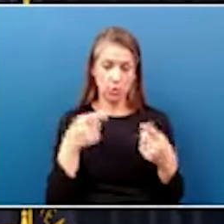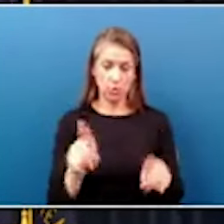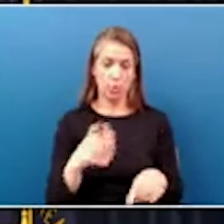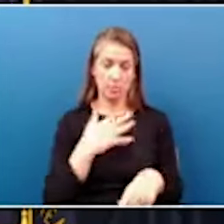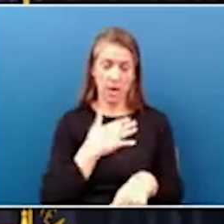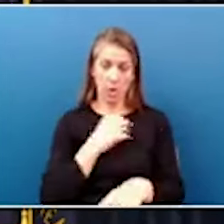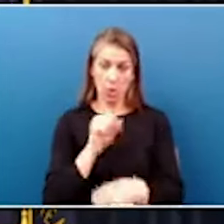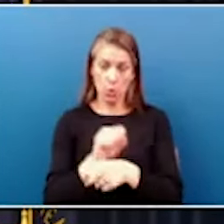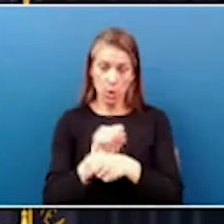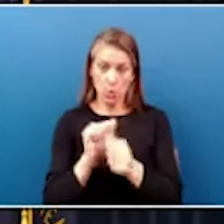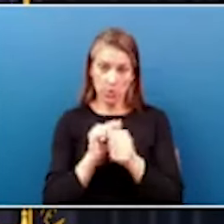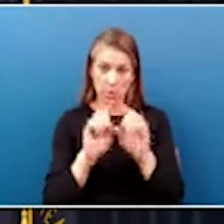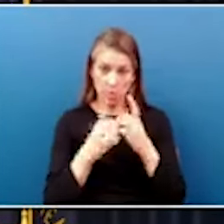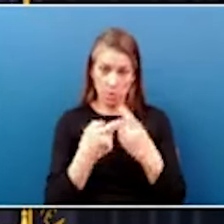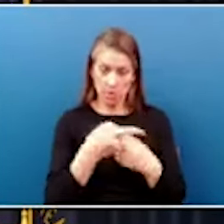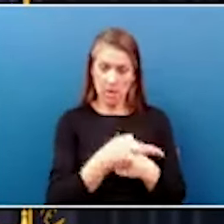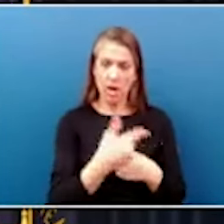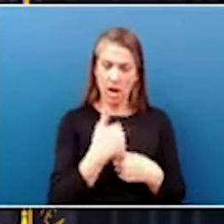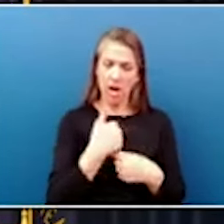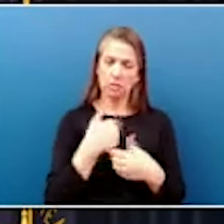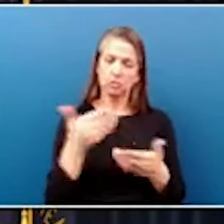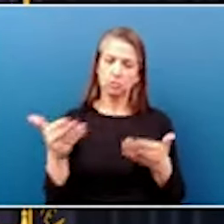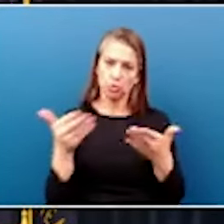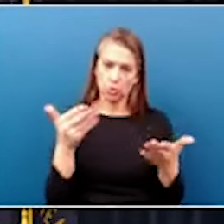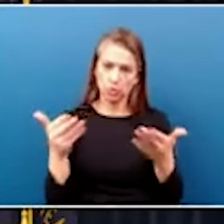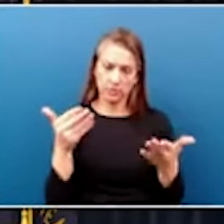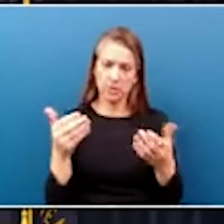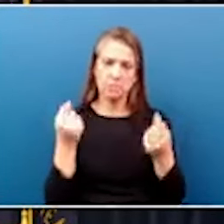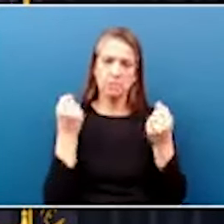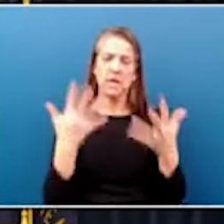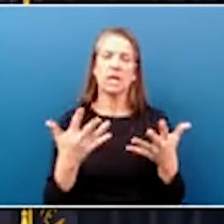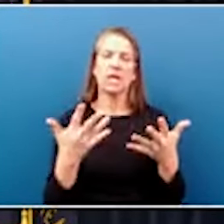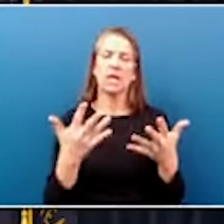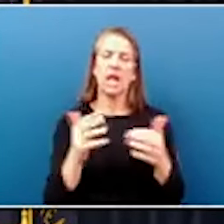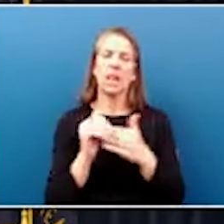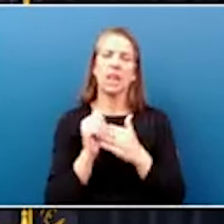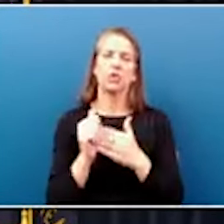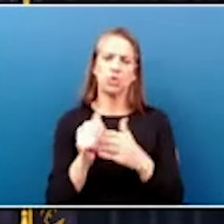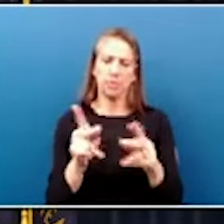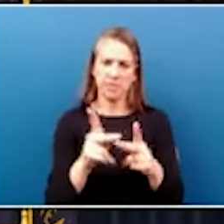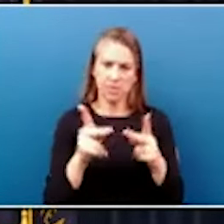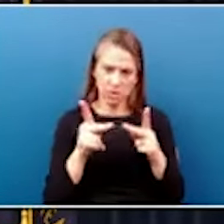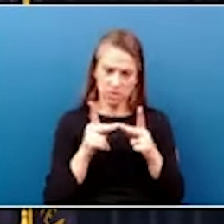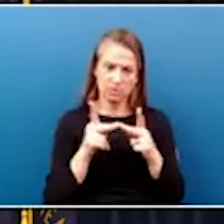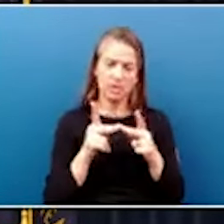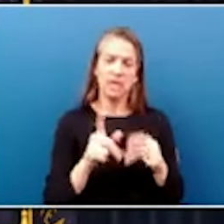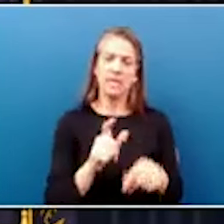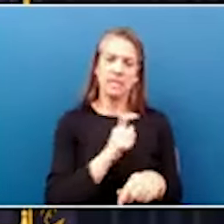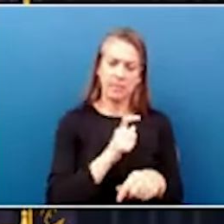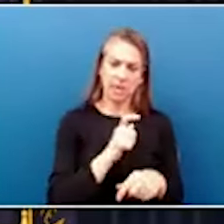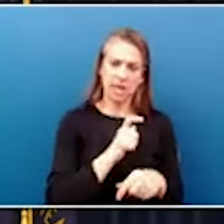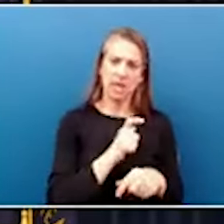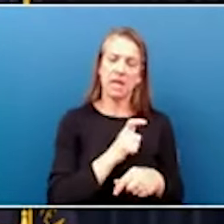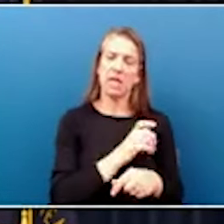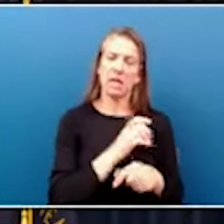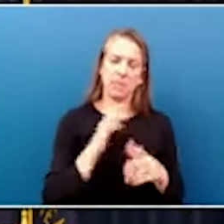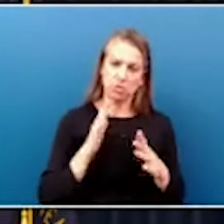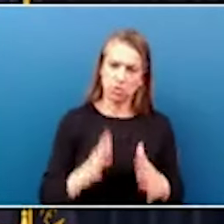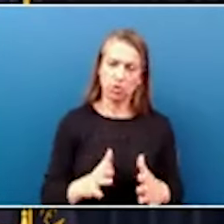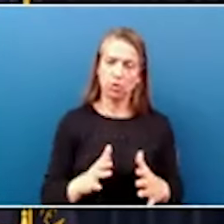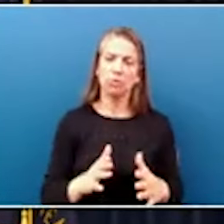Department, I had the privilege of serving in numerous leadership positions, such as Deputy Commissioner of Adult Institutions,